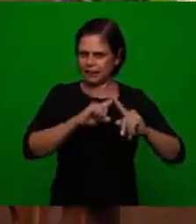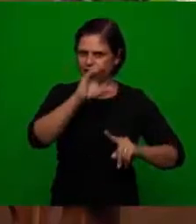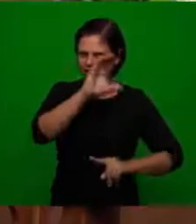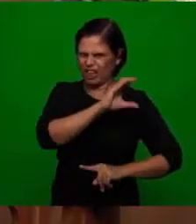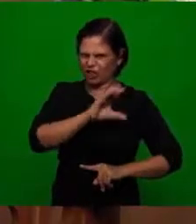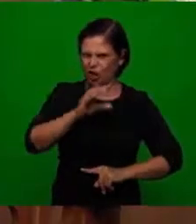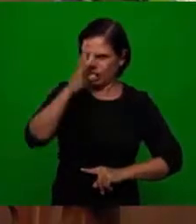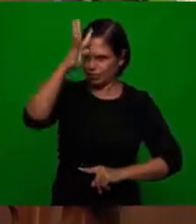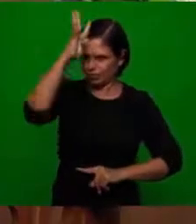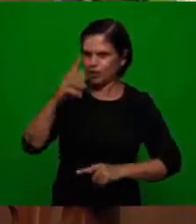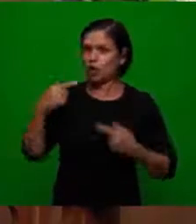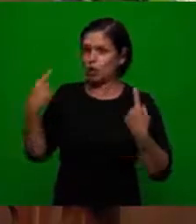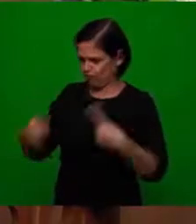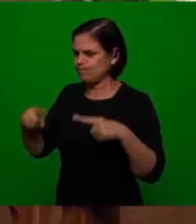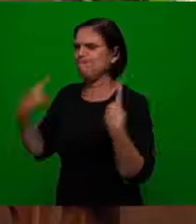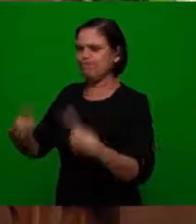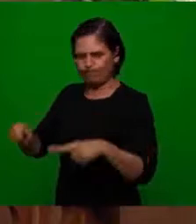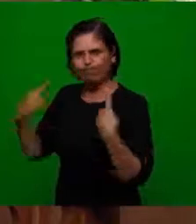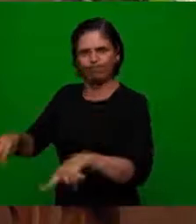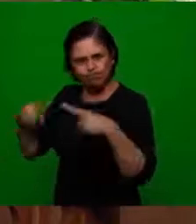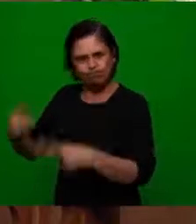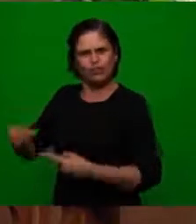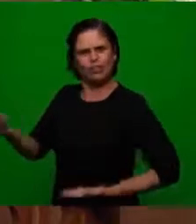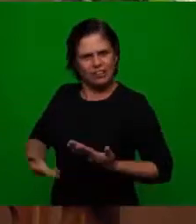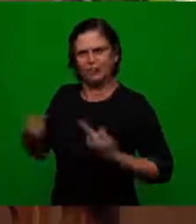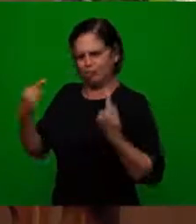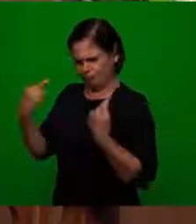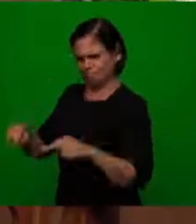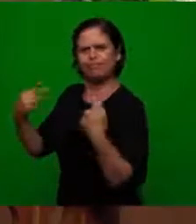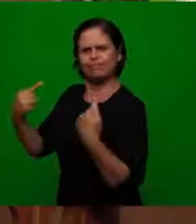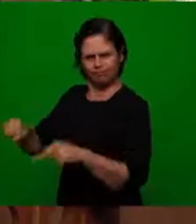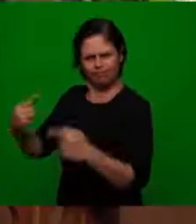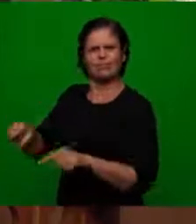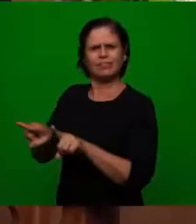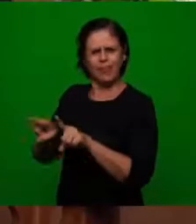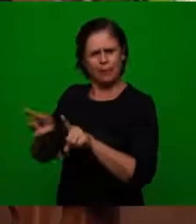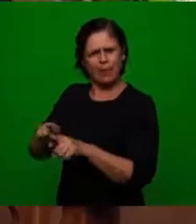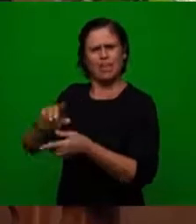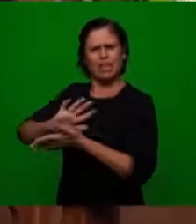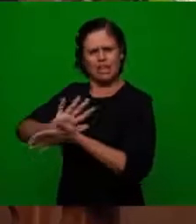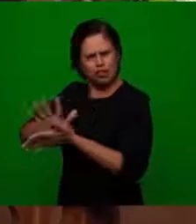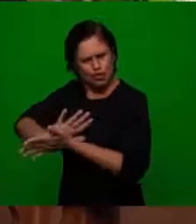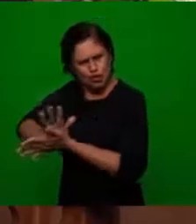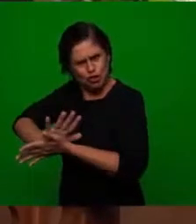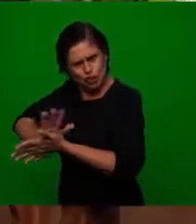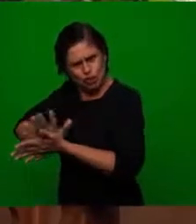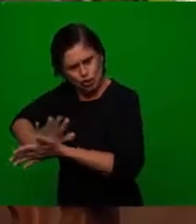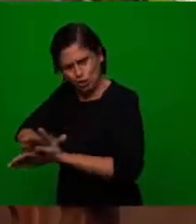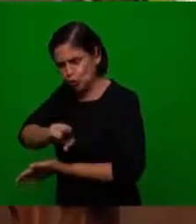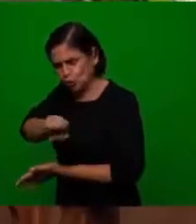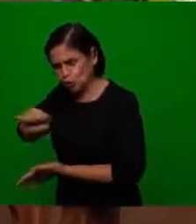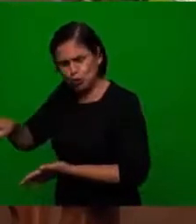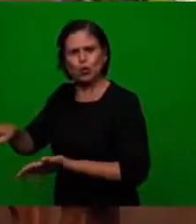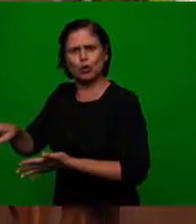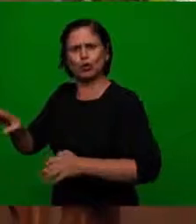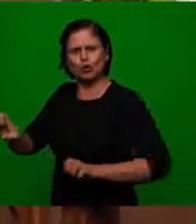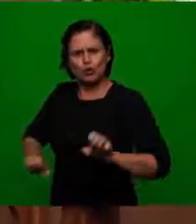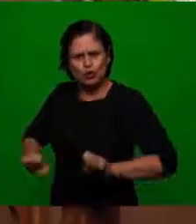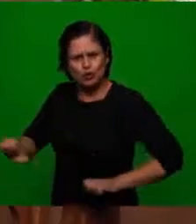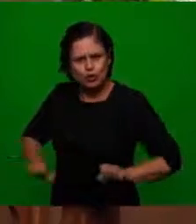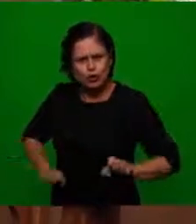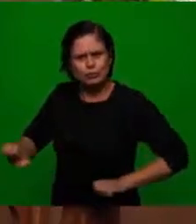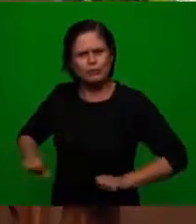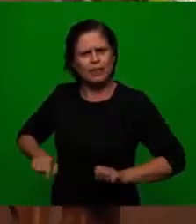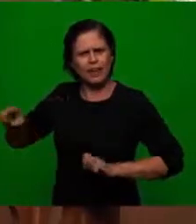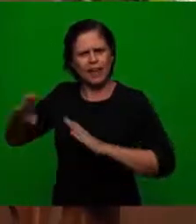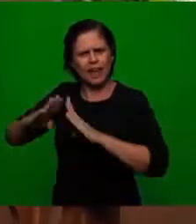many moments we can highlight after all of this the destruction of those that testified